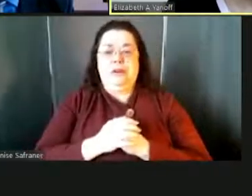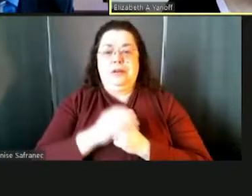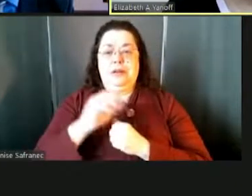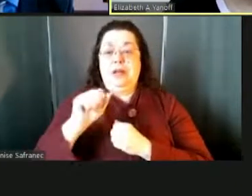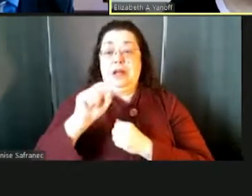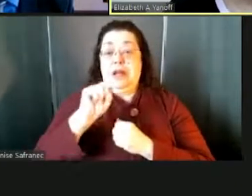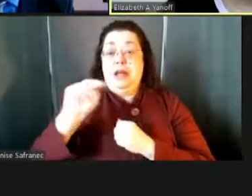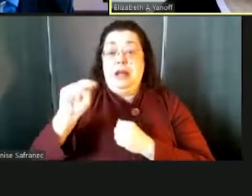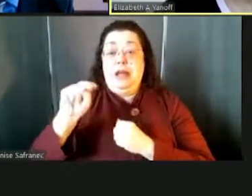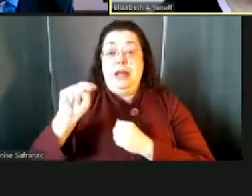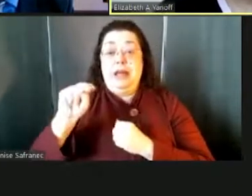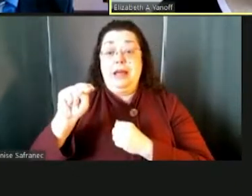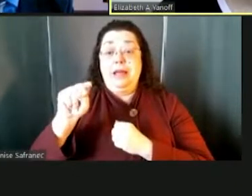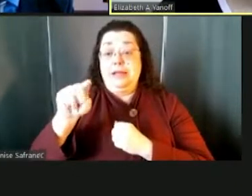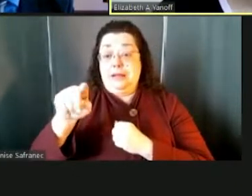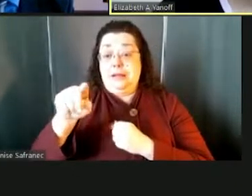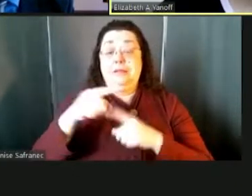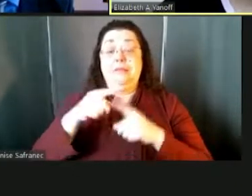library is going to help us close.